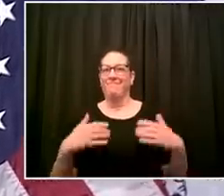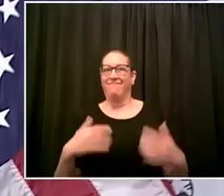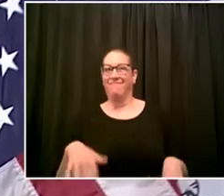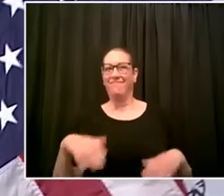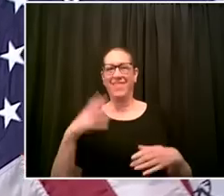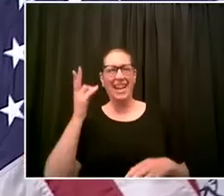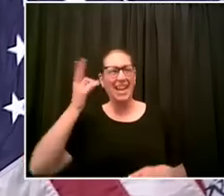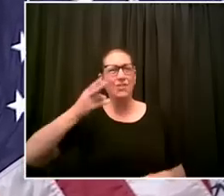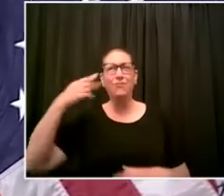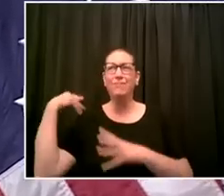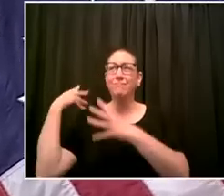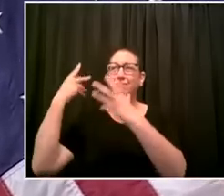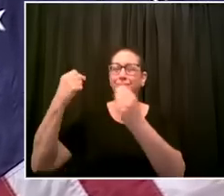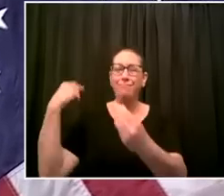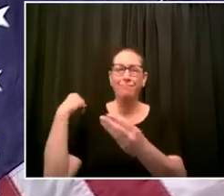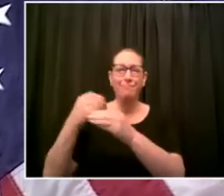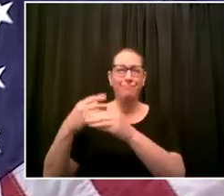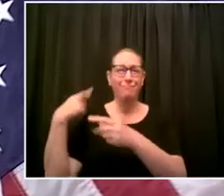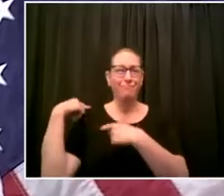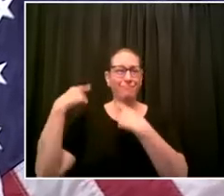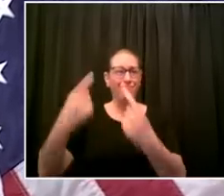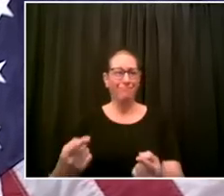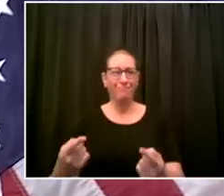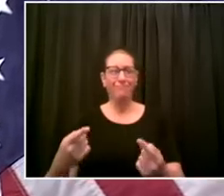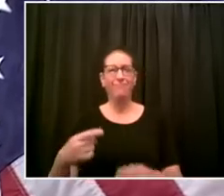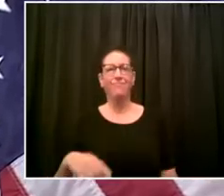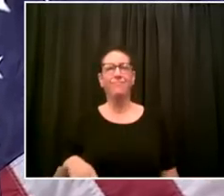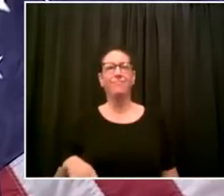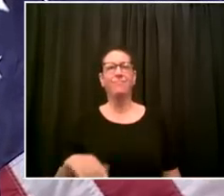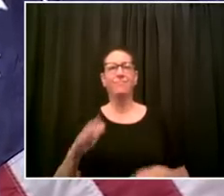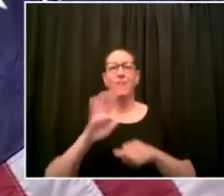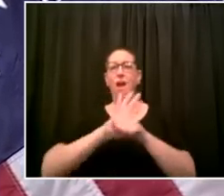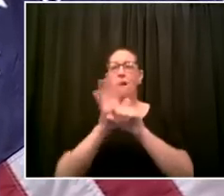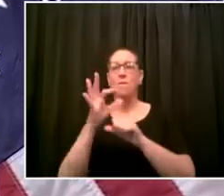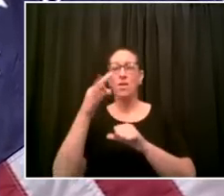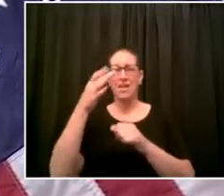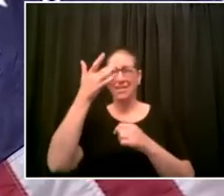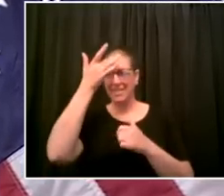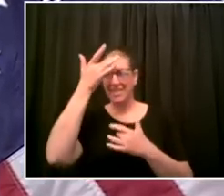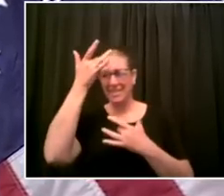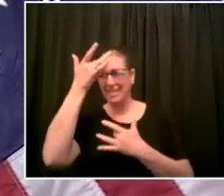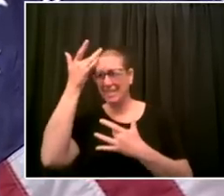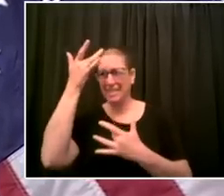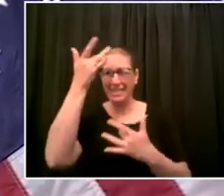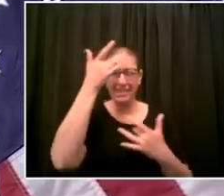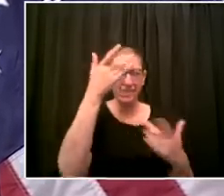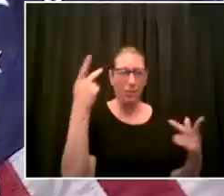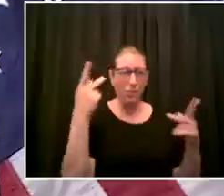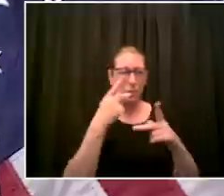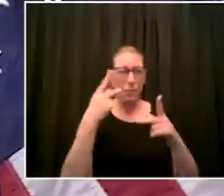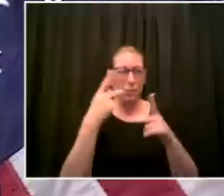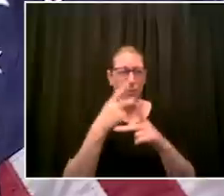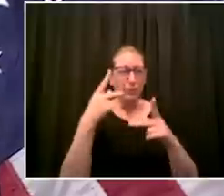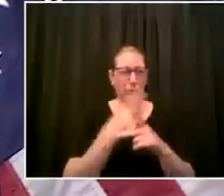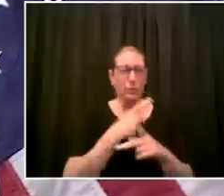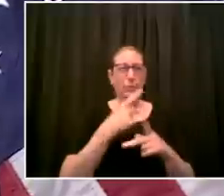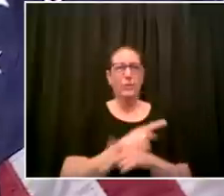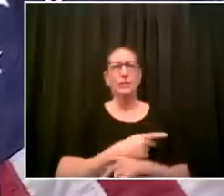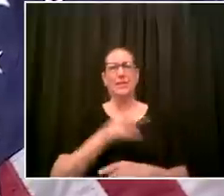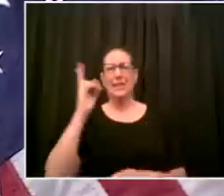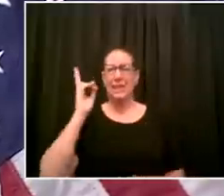pandemic the the worst healthcare crisis in the history of this nation last century